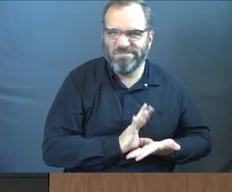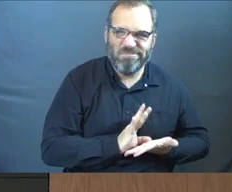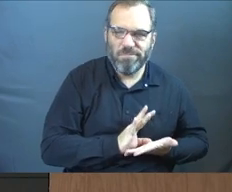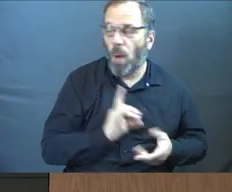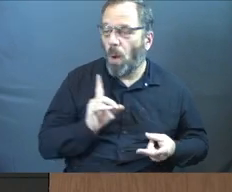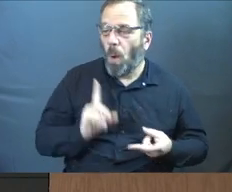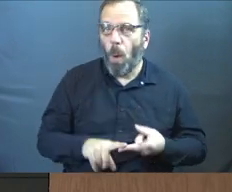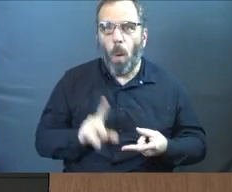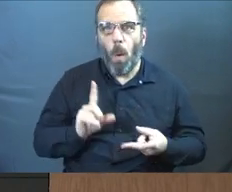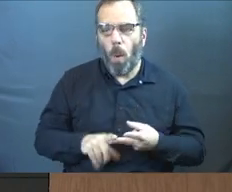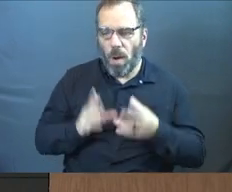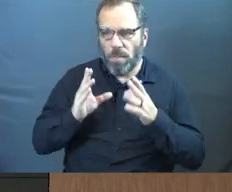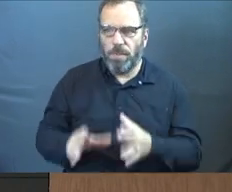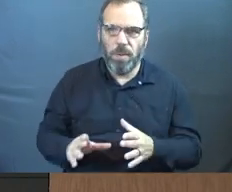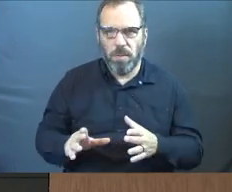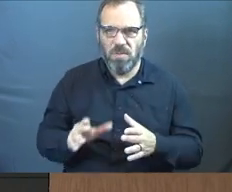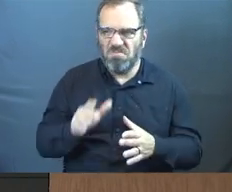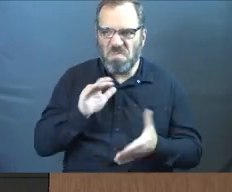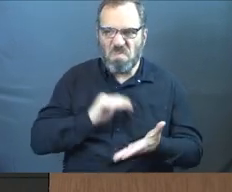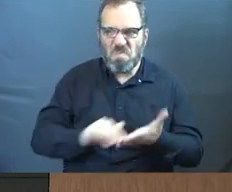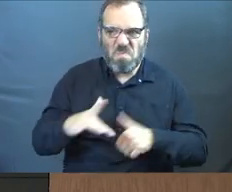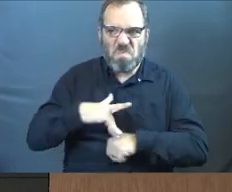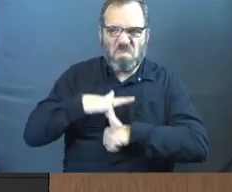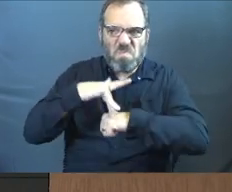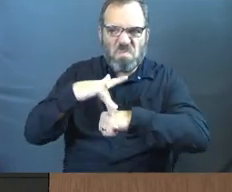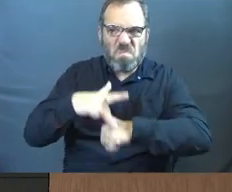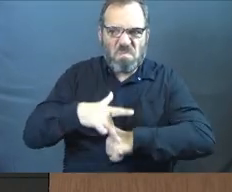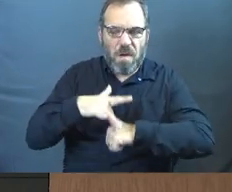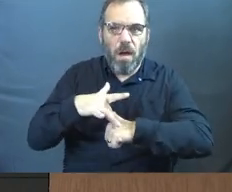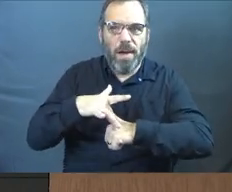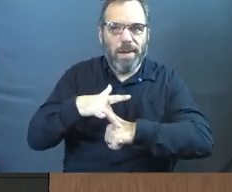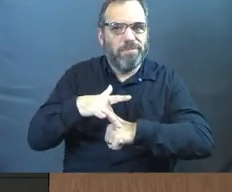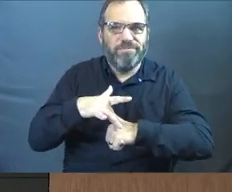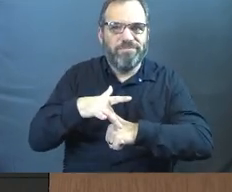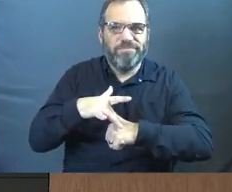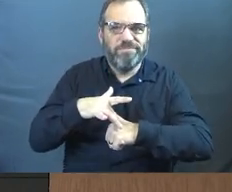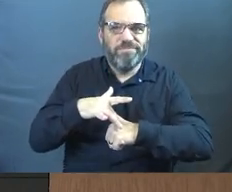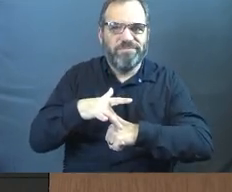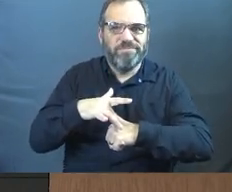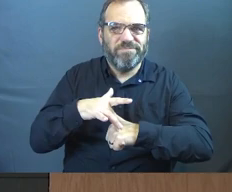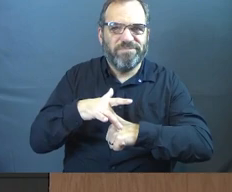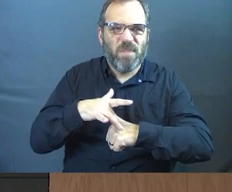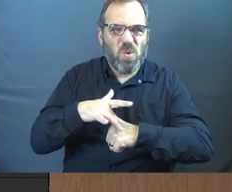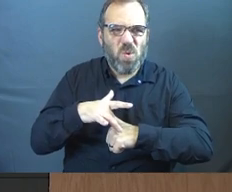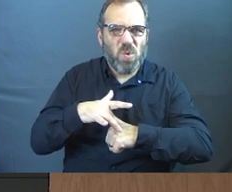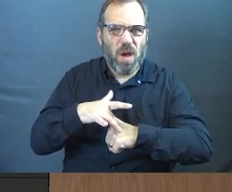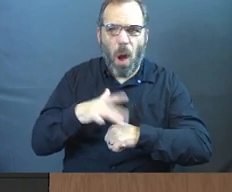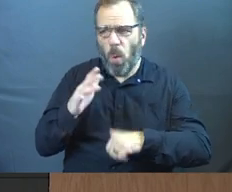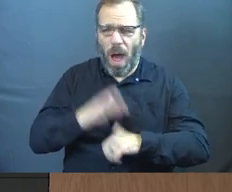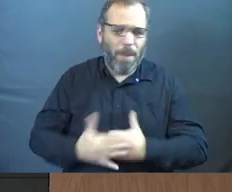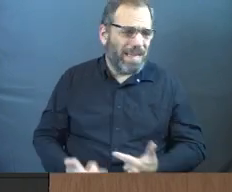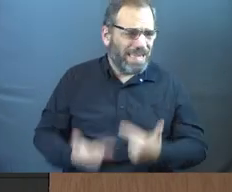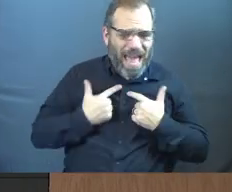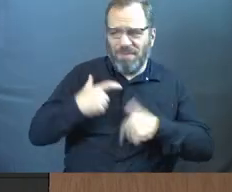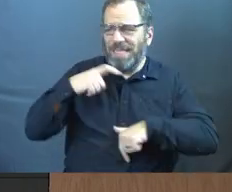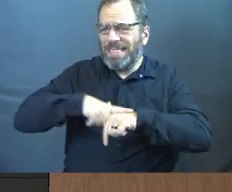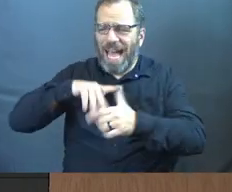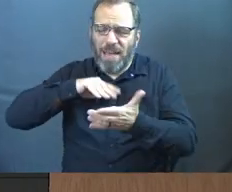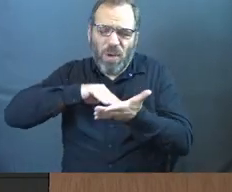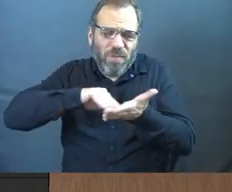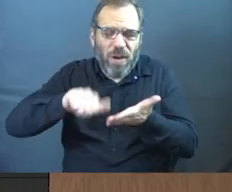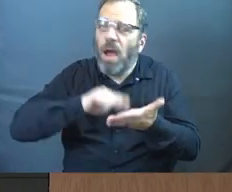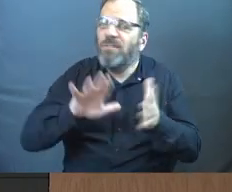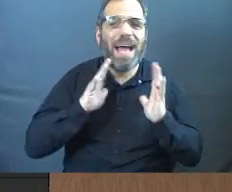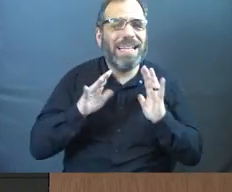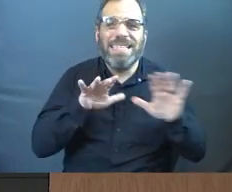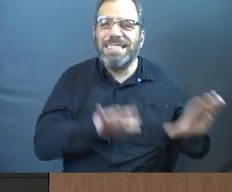Or you can't get that person you haven't forgiven down. And you're like, well, I'm on a journey and I need some time to forgive them and